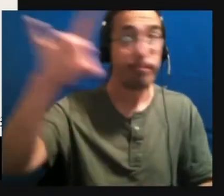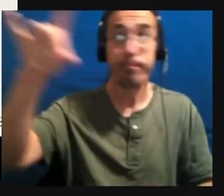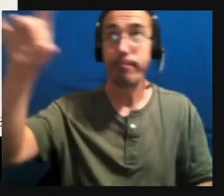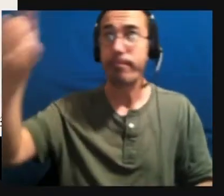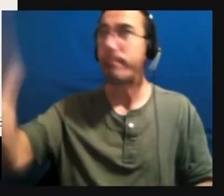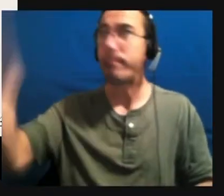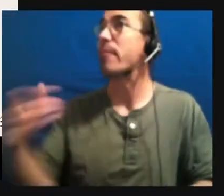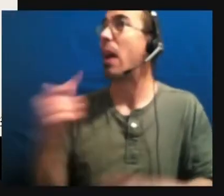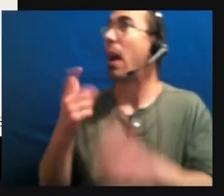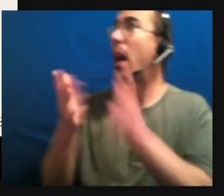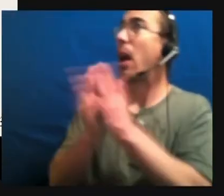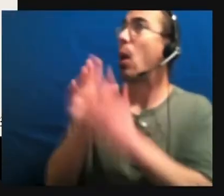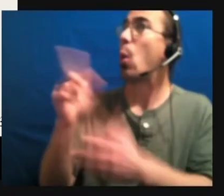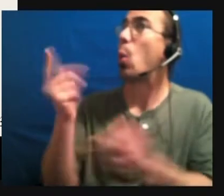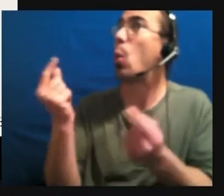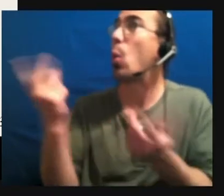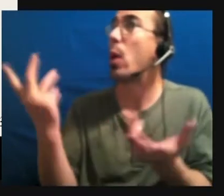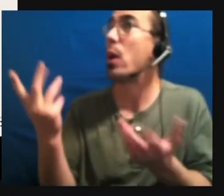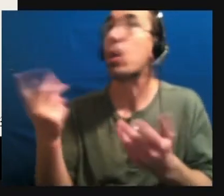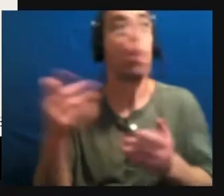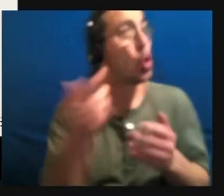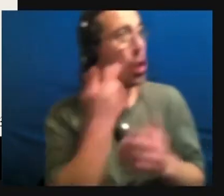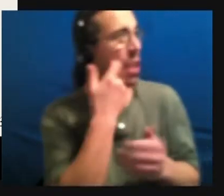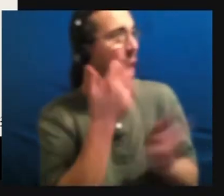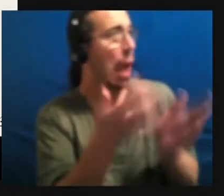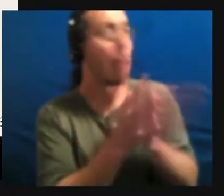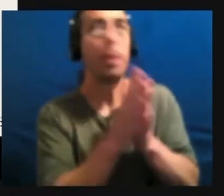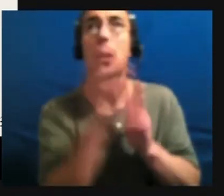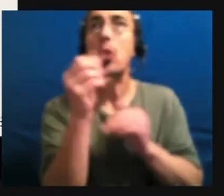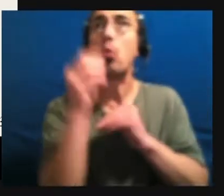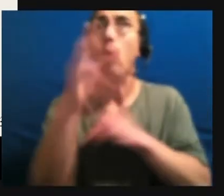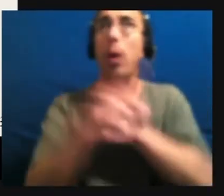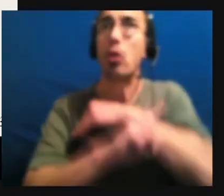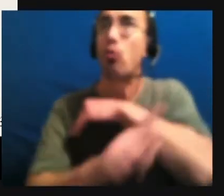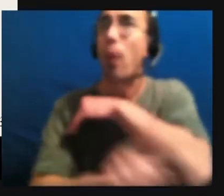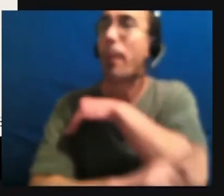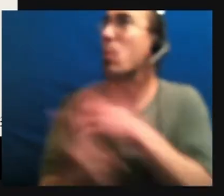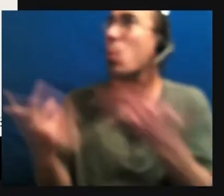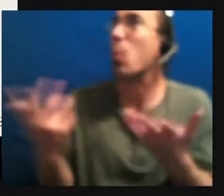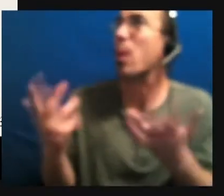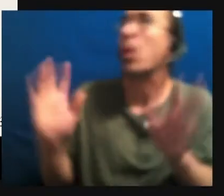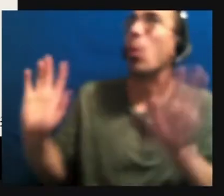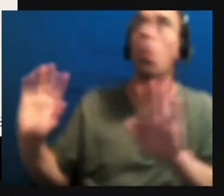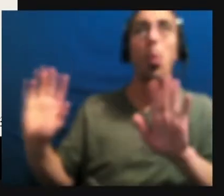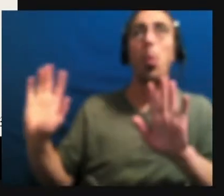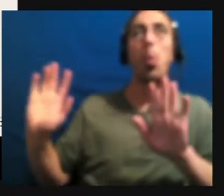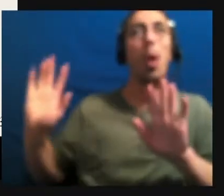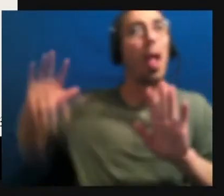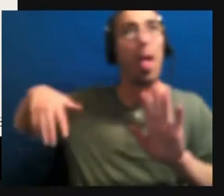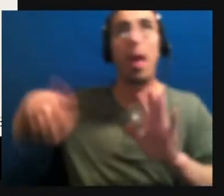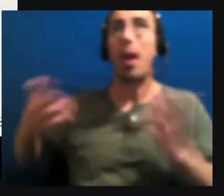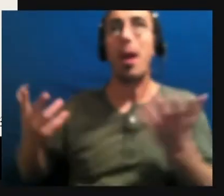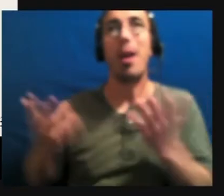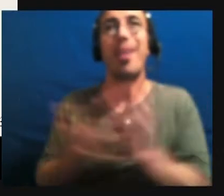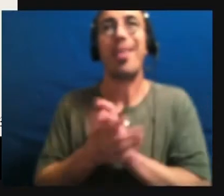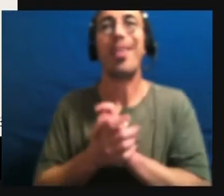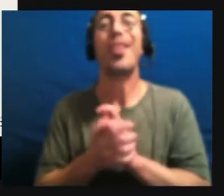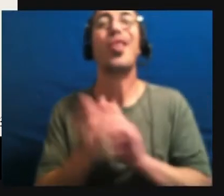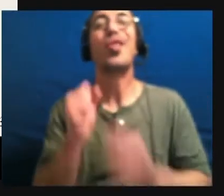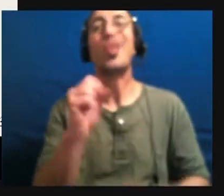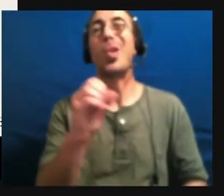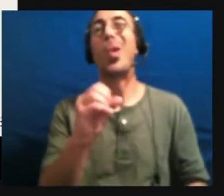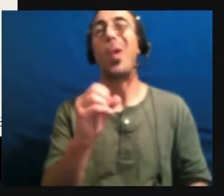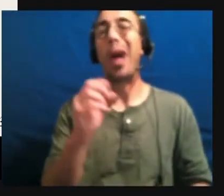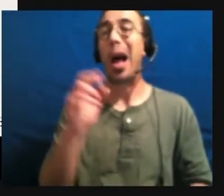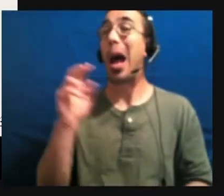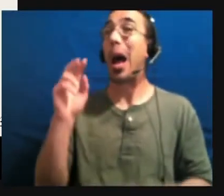doing? He said, well, you just asked me to take out the trash. And I said, what? No, I didn't. I, and so I was observing